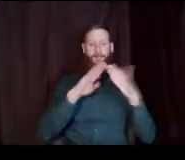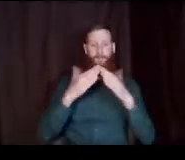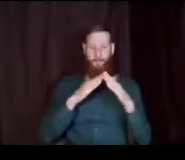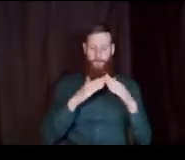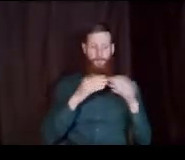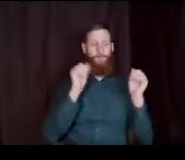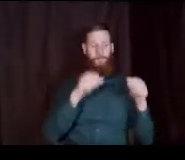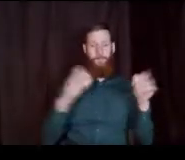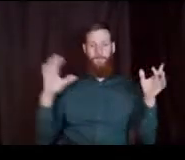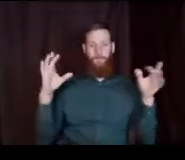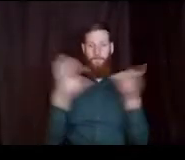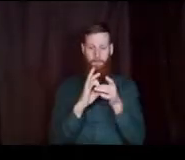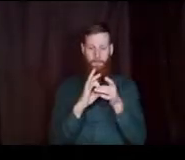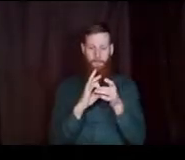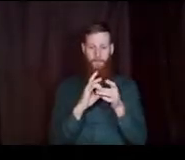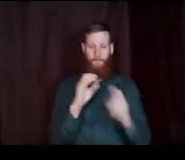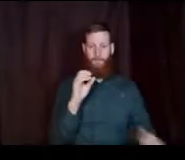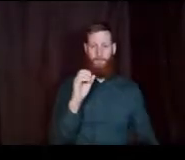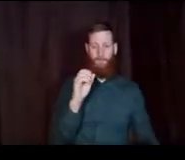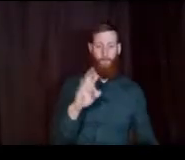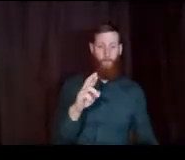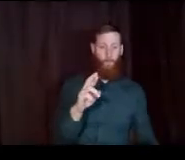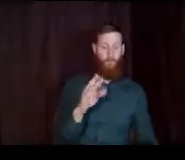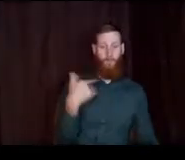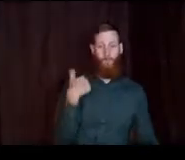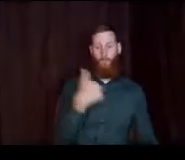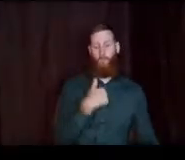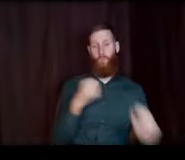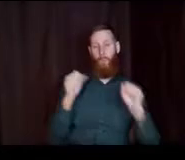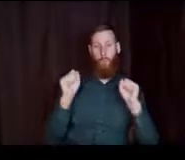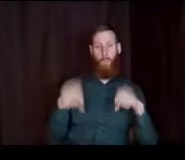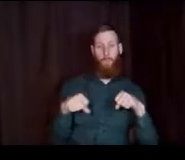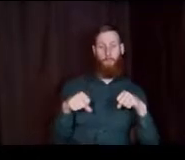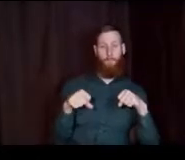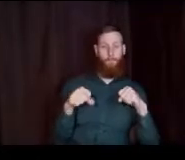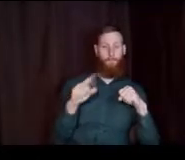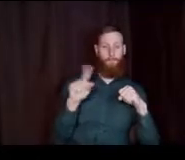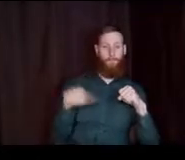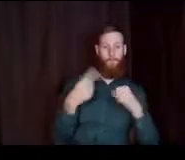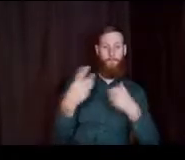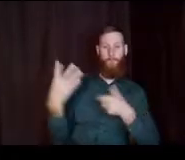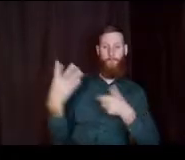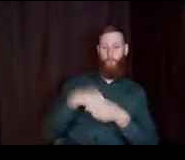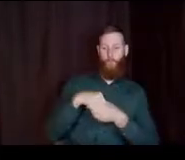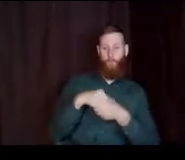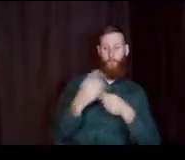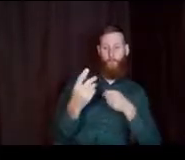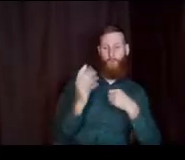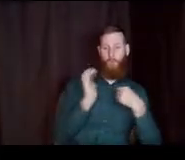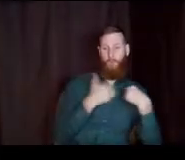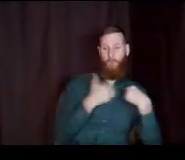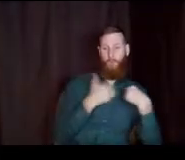connected to. Or we can just include one of our ELL and